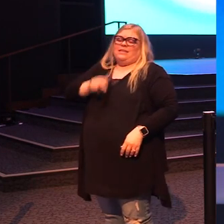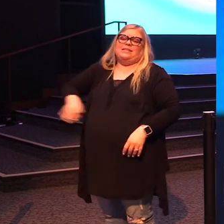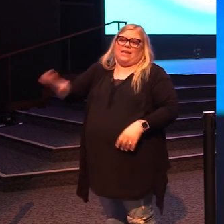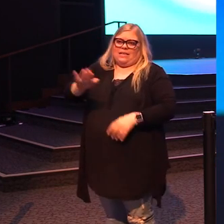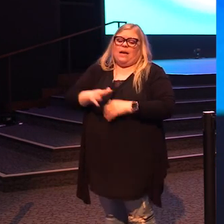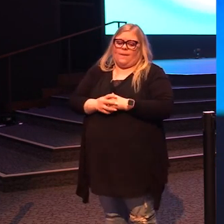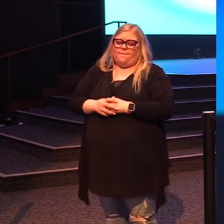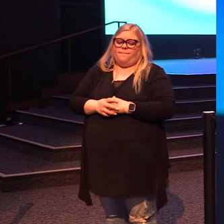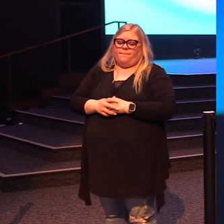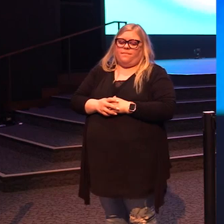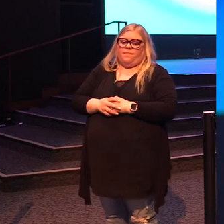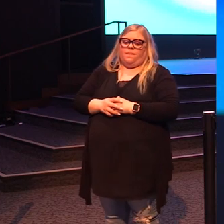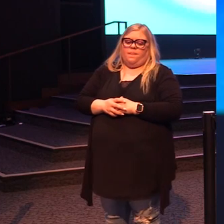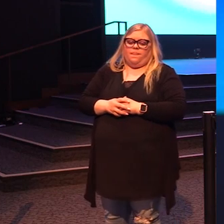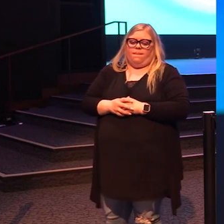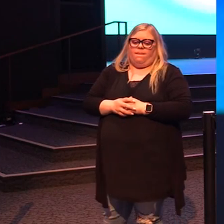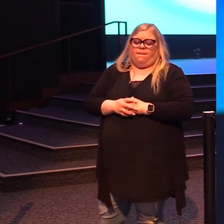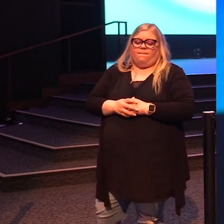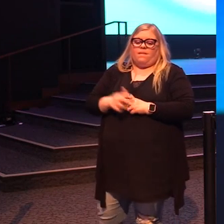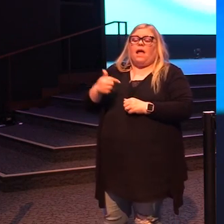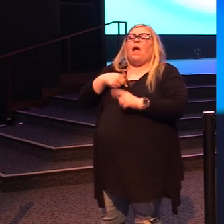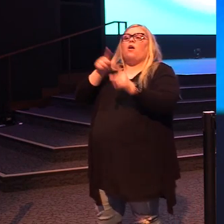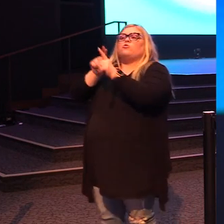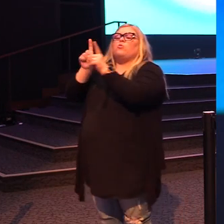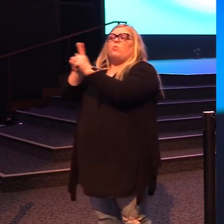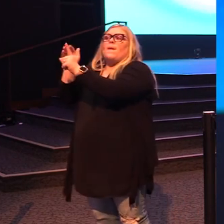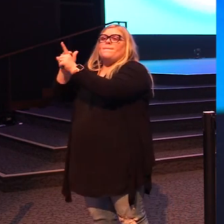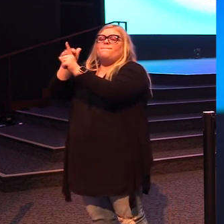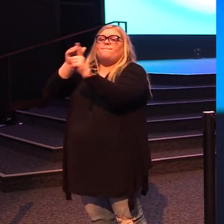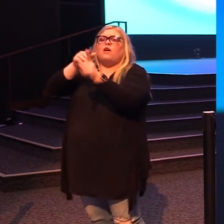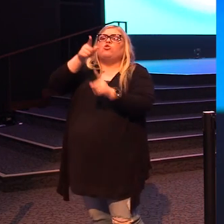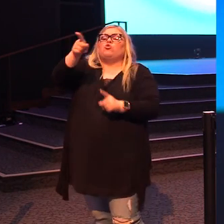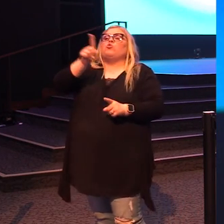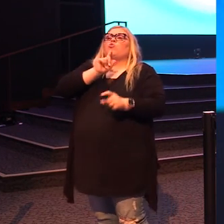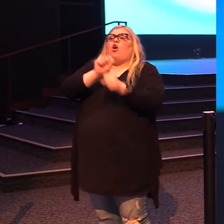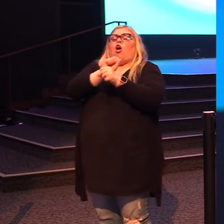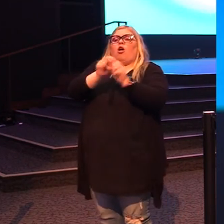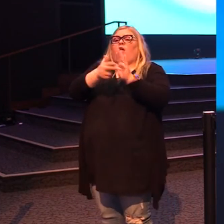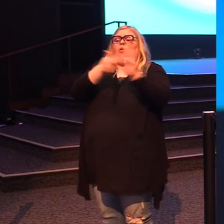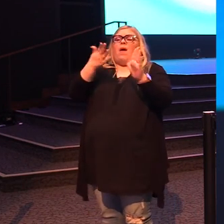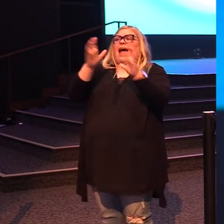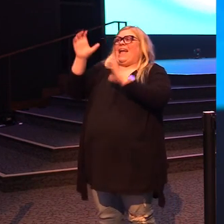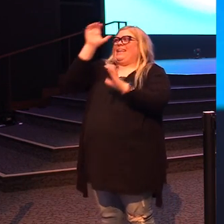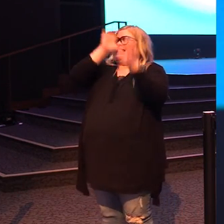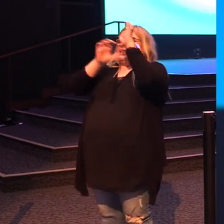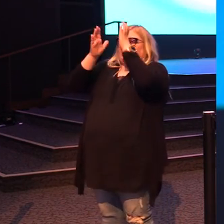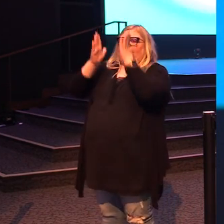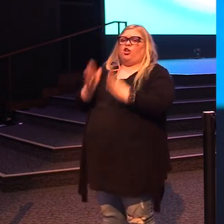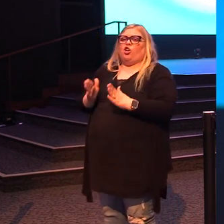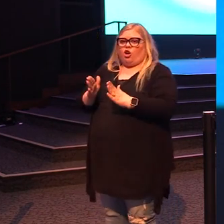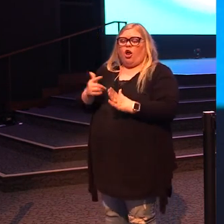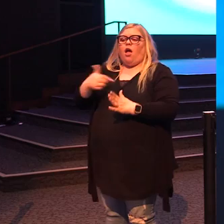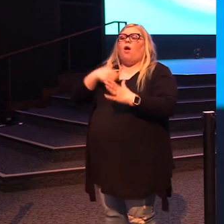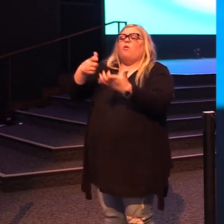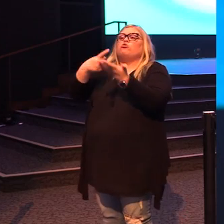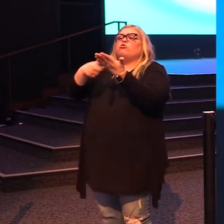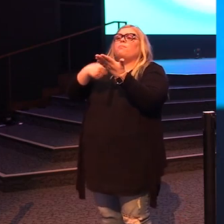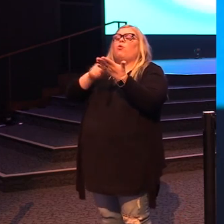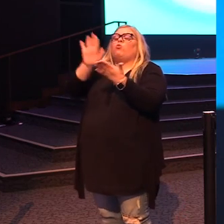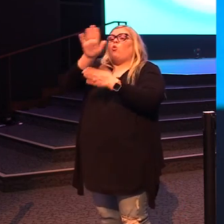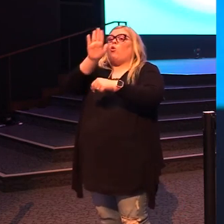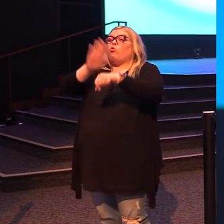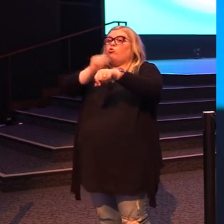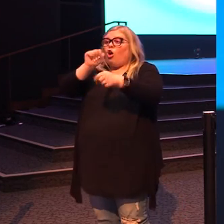And I want to remind you today that you are a seeker. You are a seeker. I want to speak to you about your call to